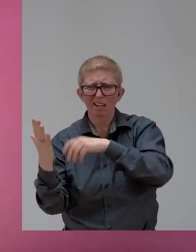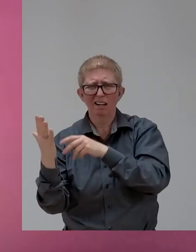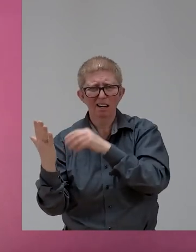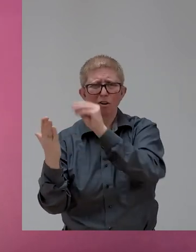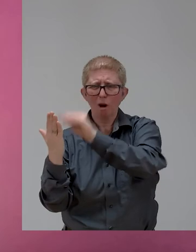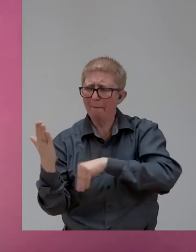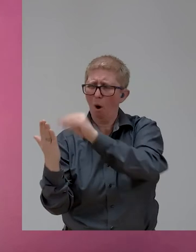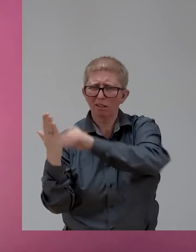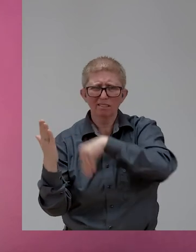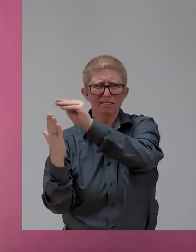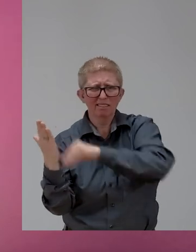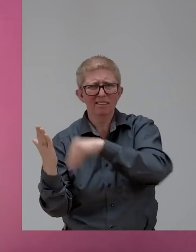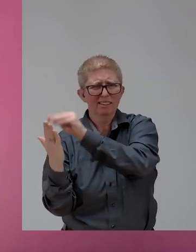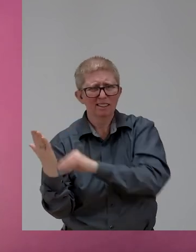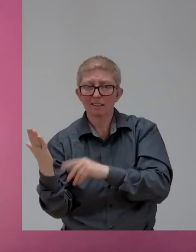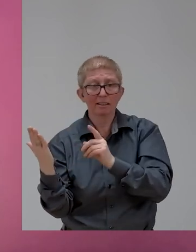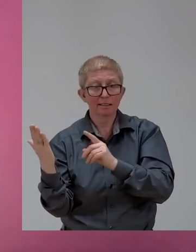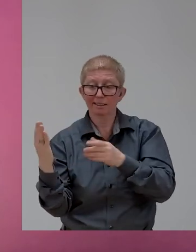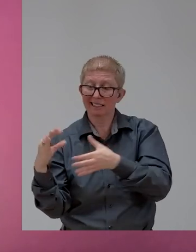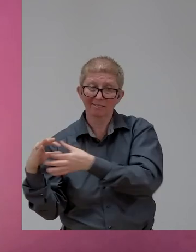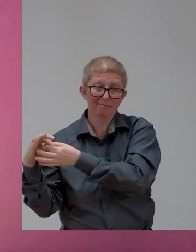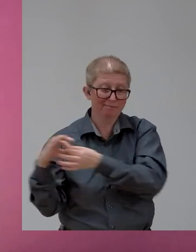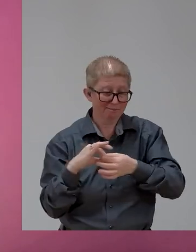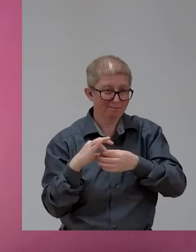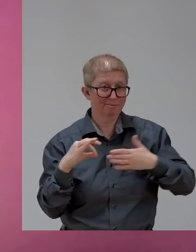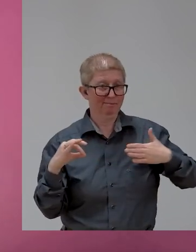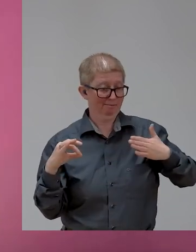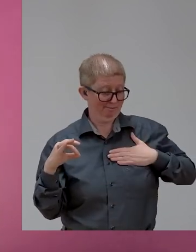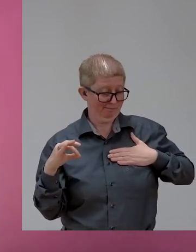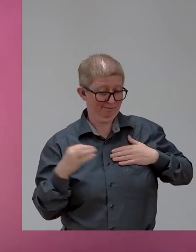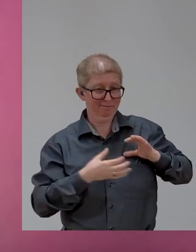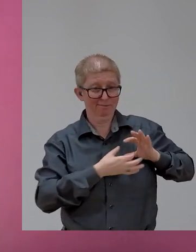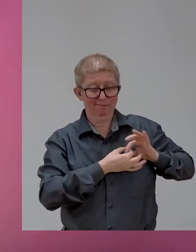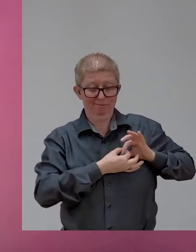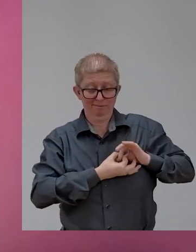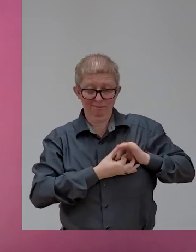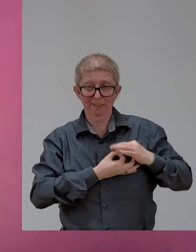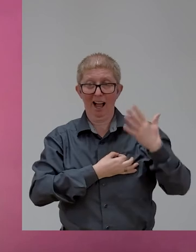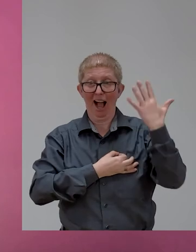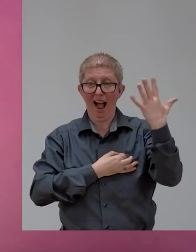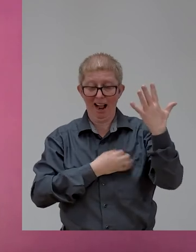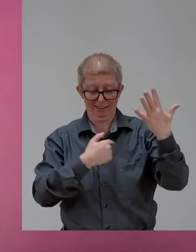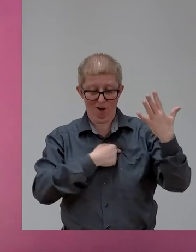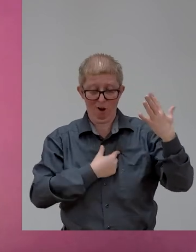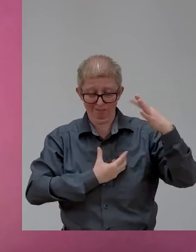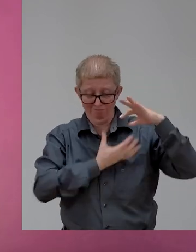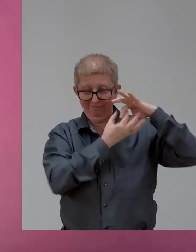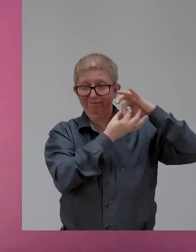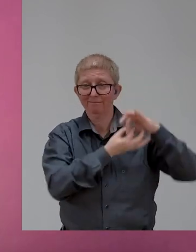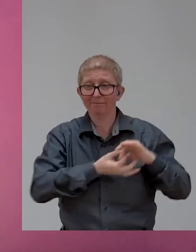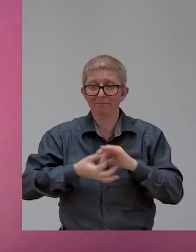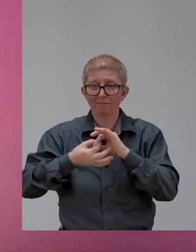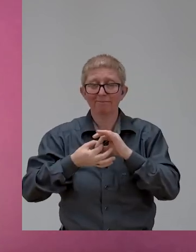And by that, I mean the heart is personal connection and personal stories. You know, I always remember